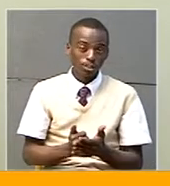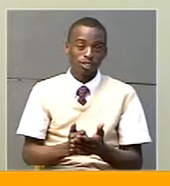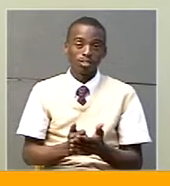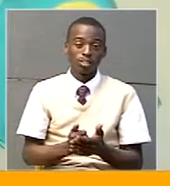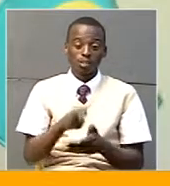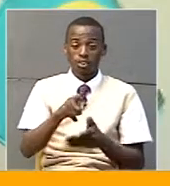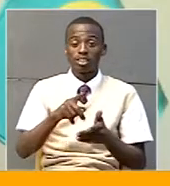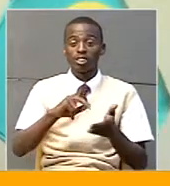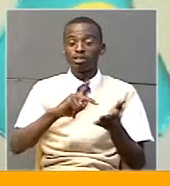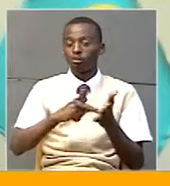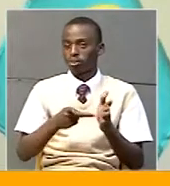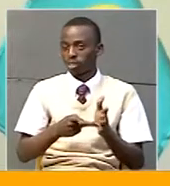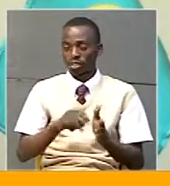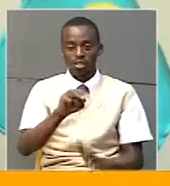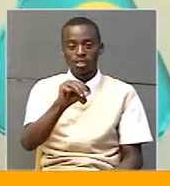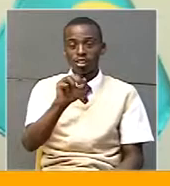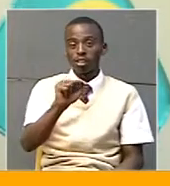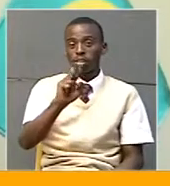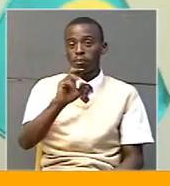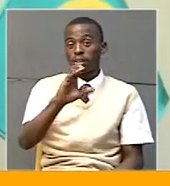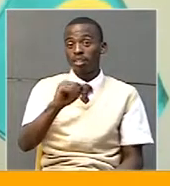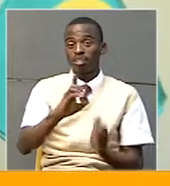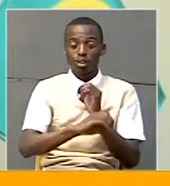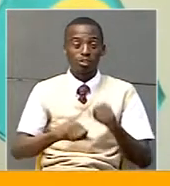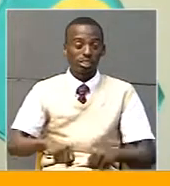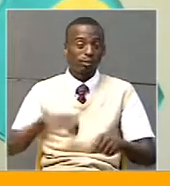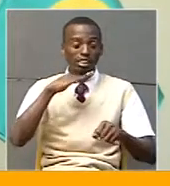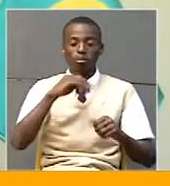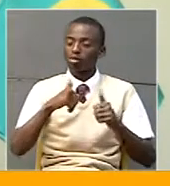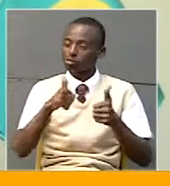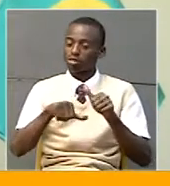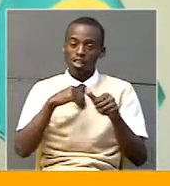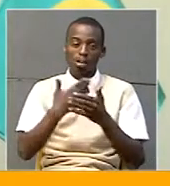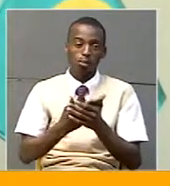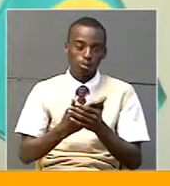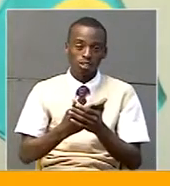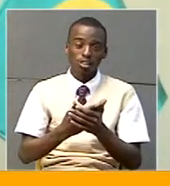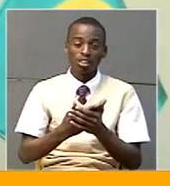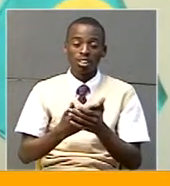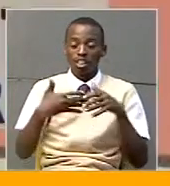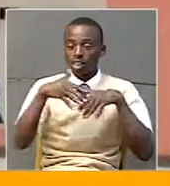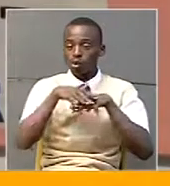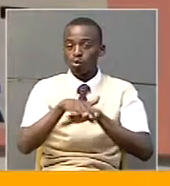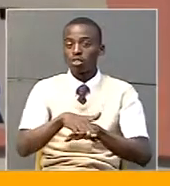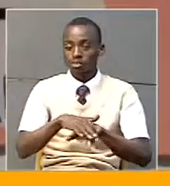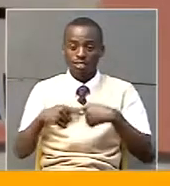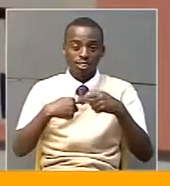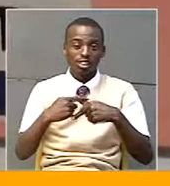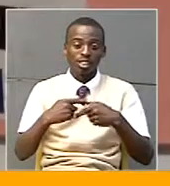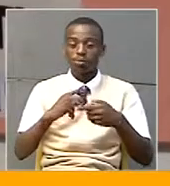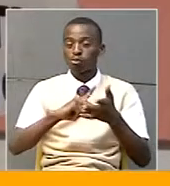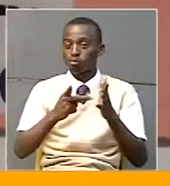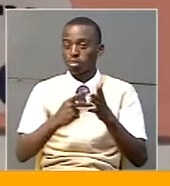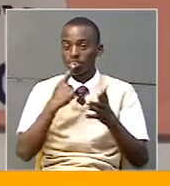same project. Maracha district chairman Wilfred Dardigia speaks highly about the inclusive and sustainable new committees project, saying